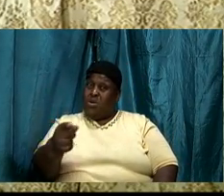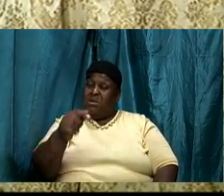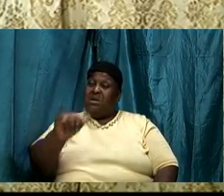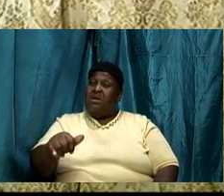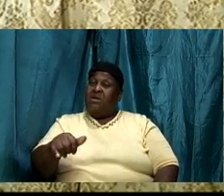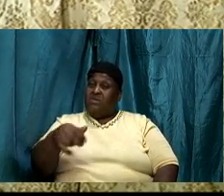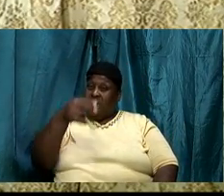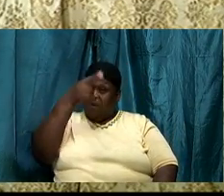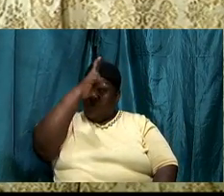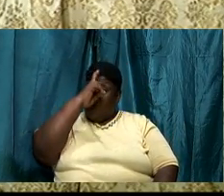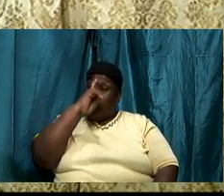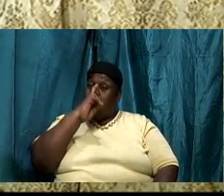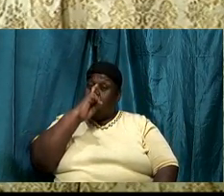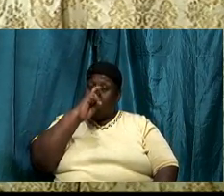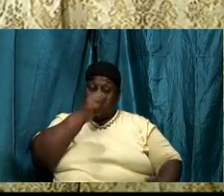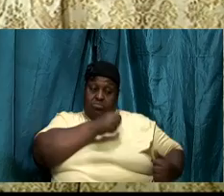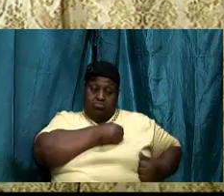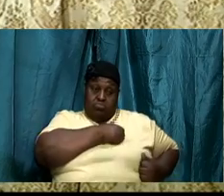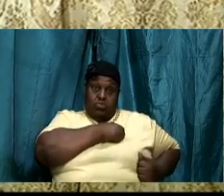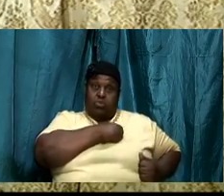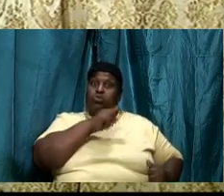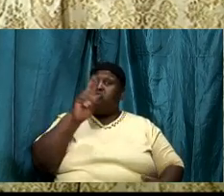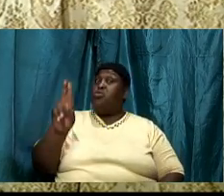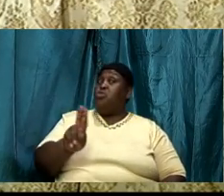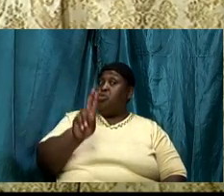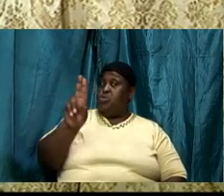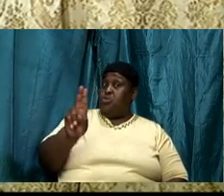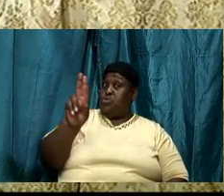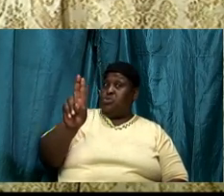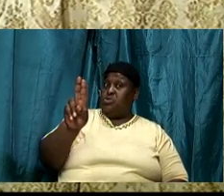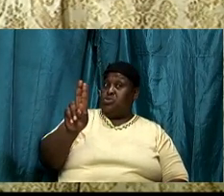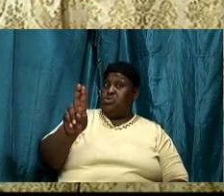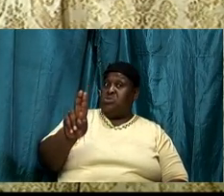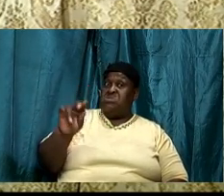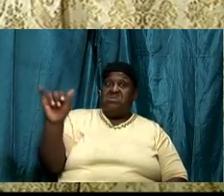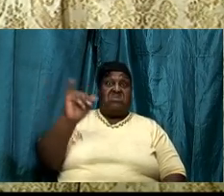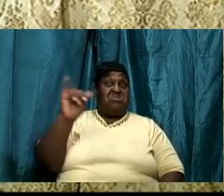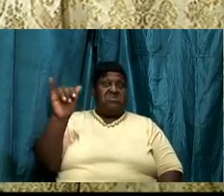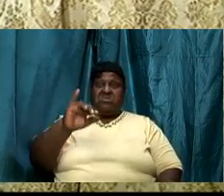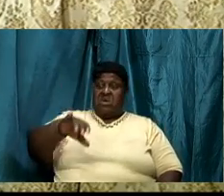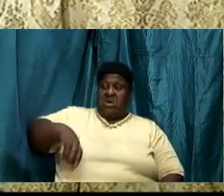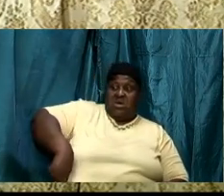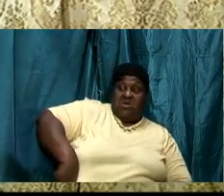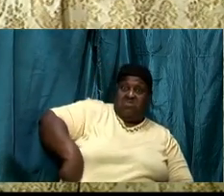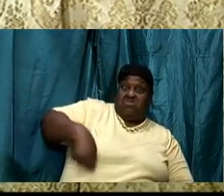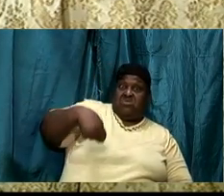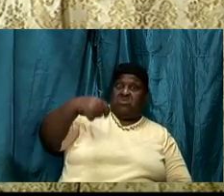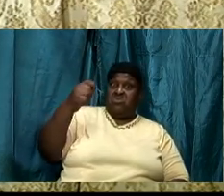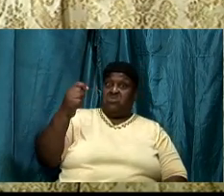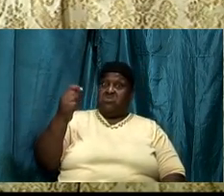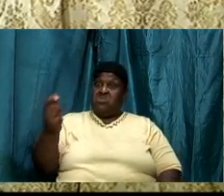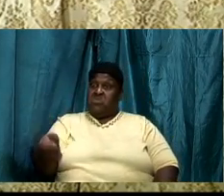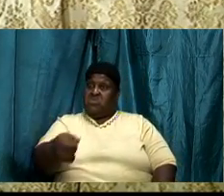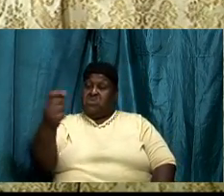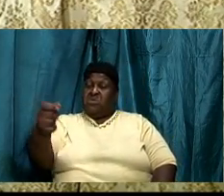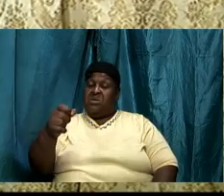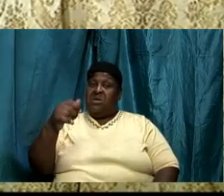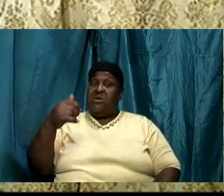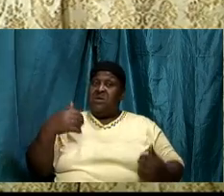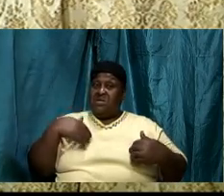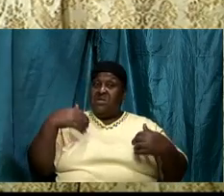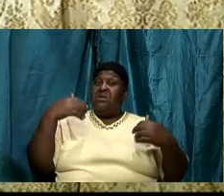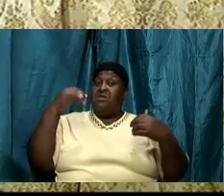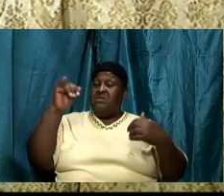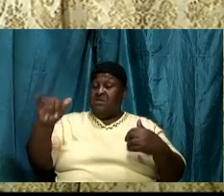soldiers used. It was the same sword that they used that had two edges and that spike at the top